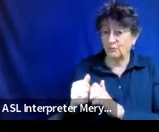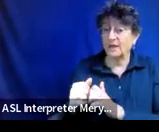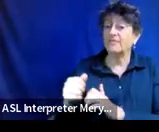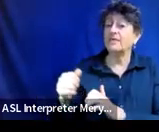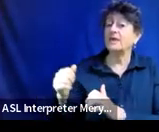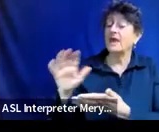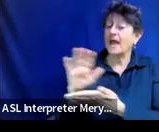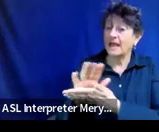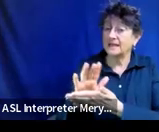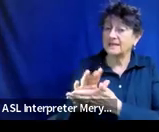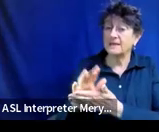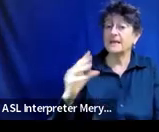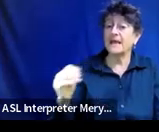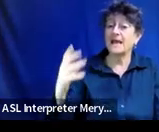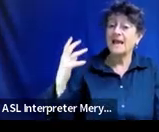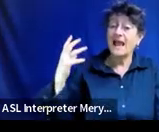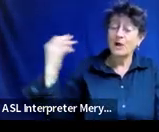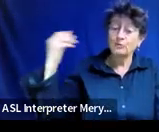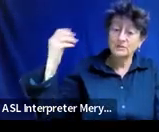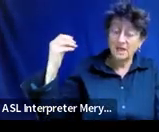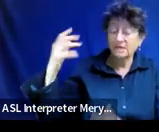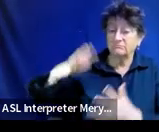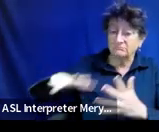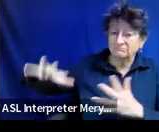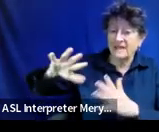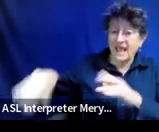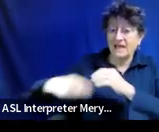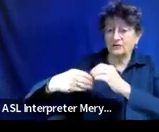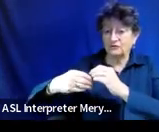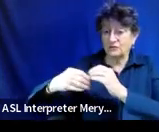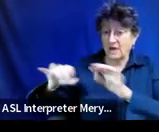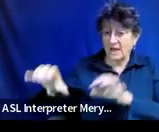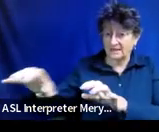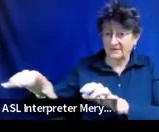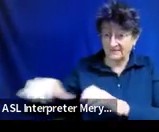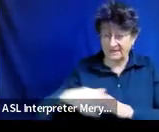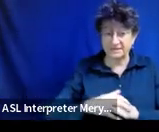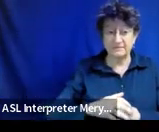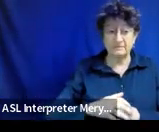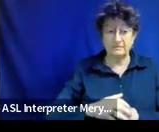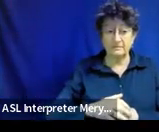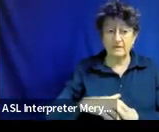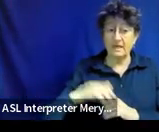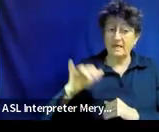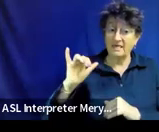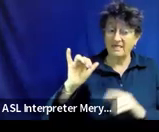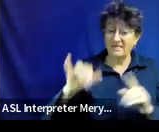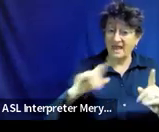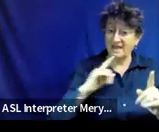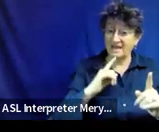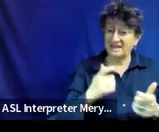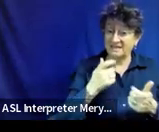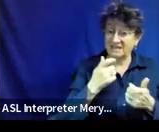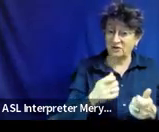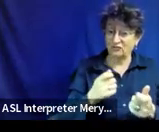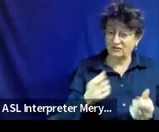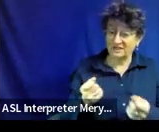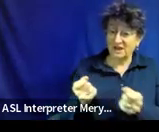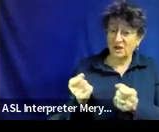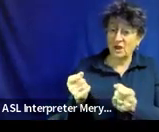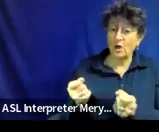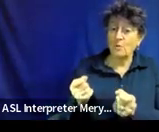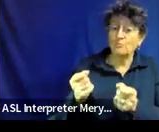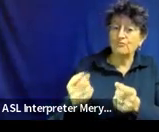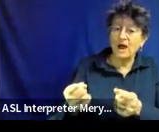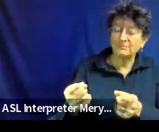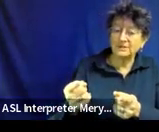So that is a very interesting prompt because it is not what we